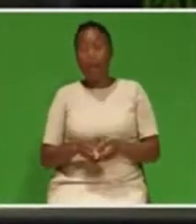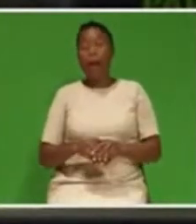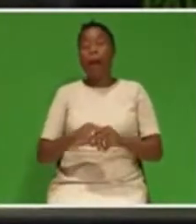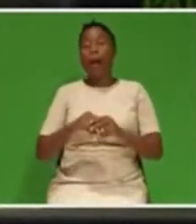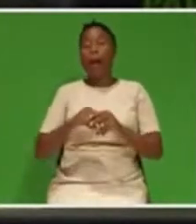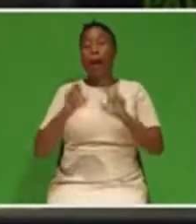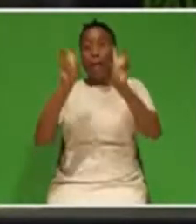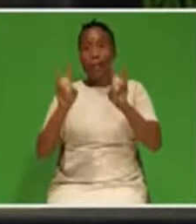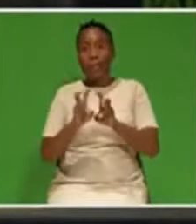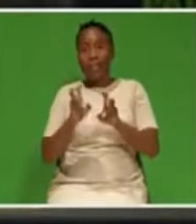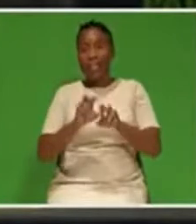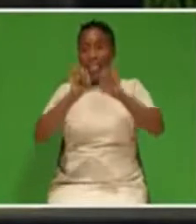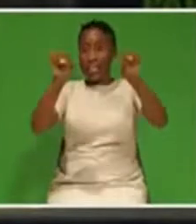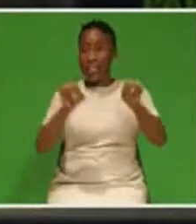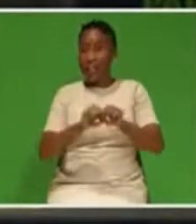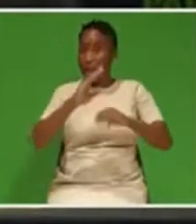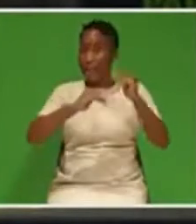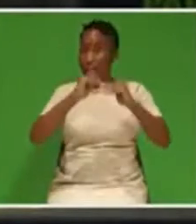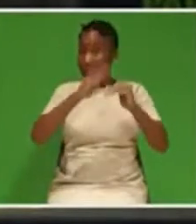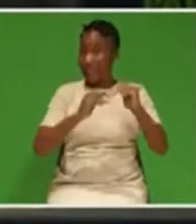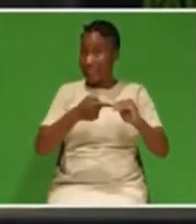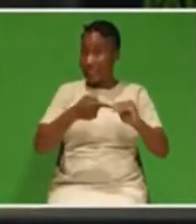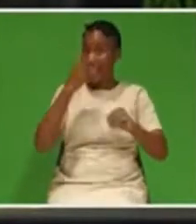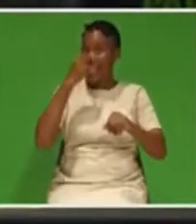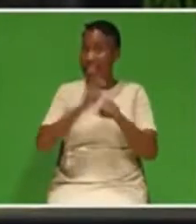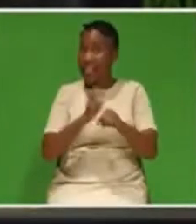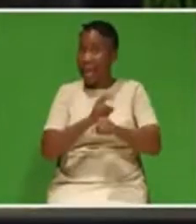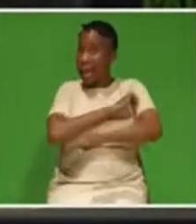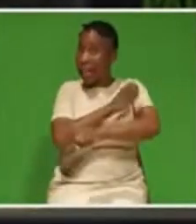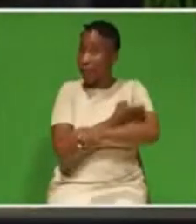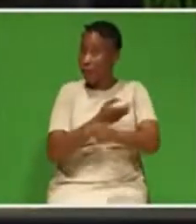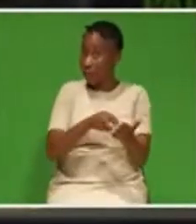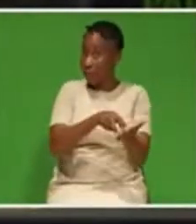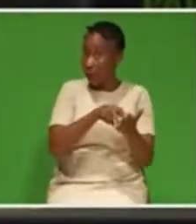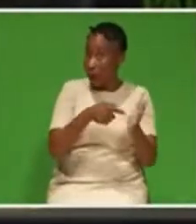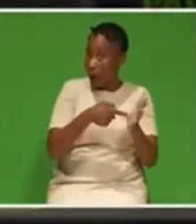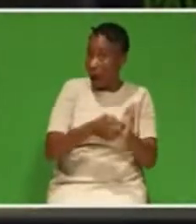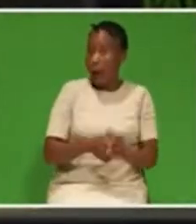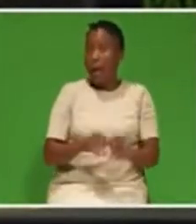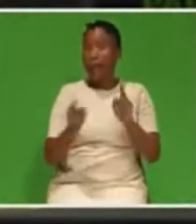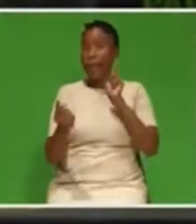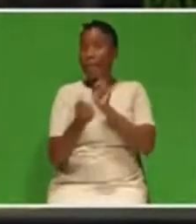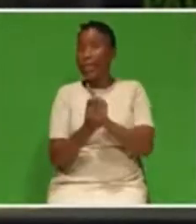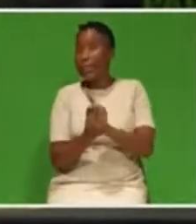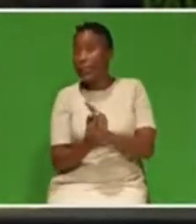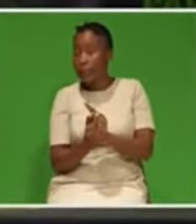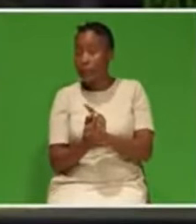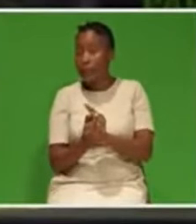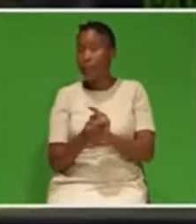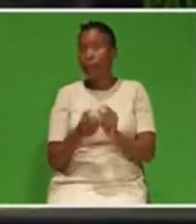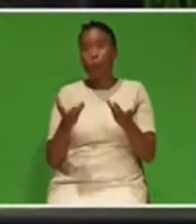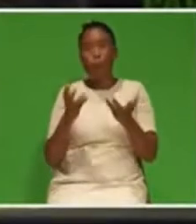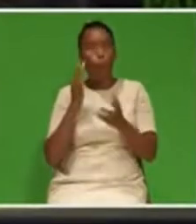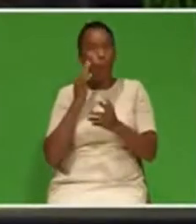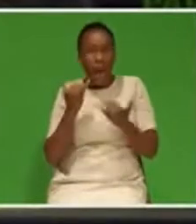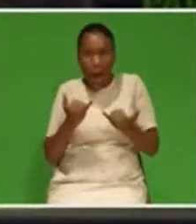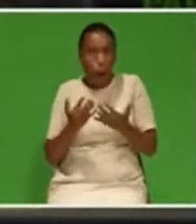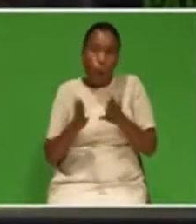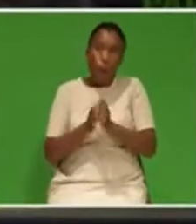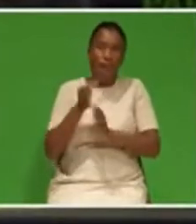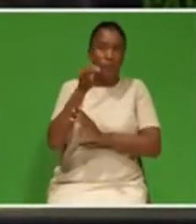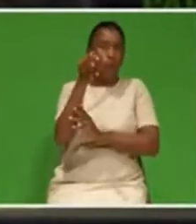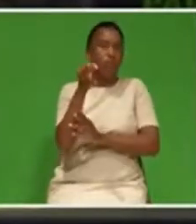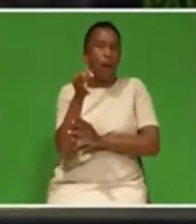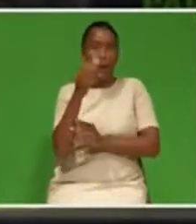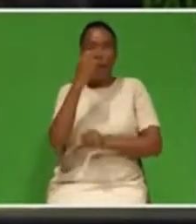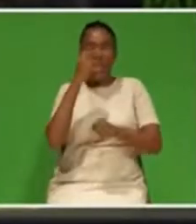will meet our energy requirements into the future, we need to dispel some of